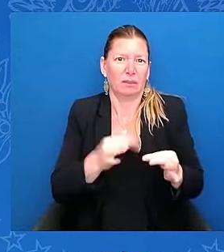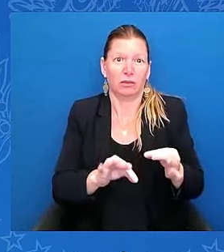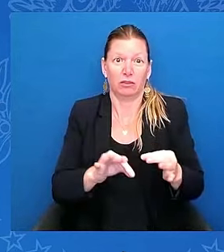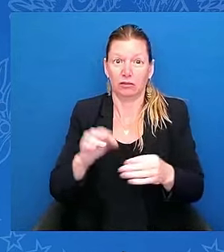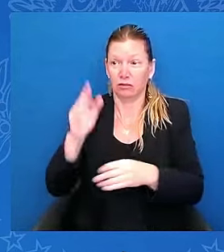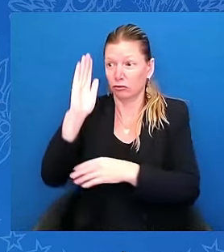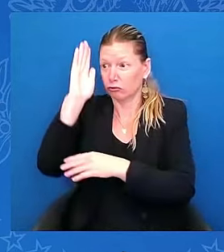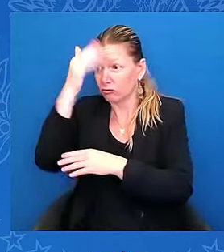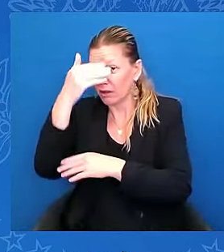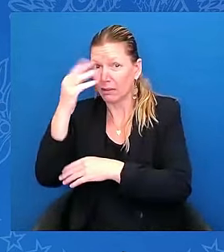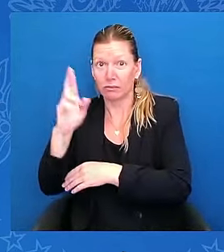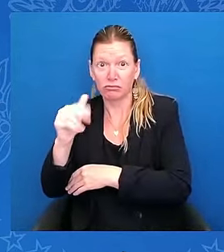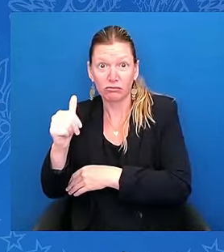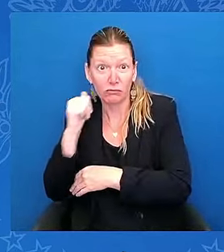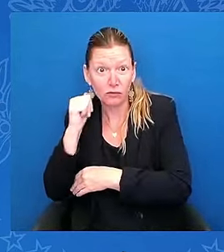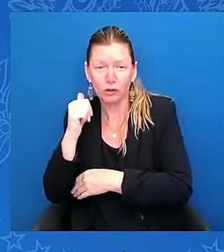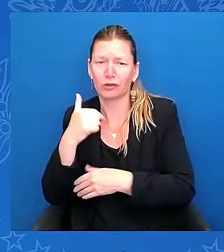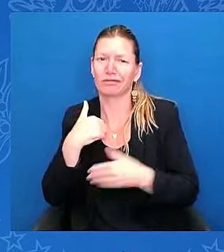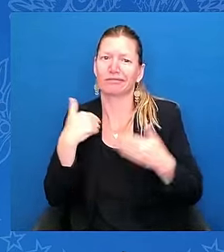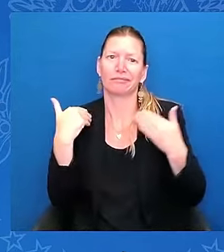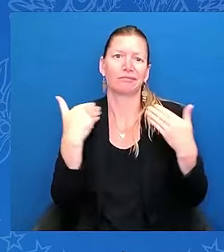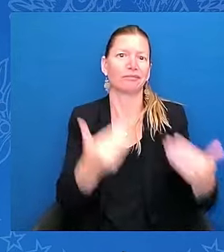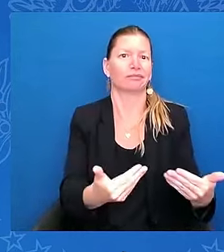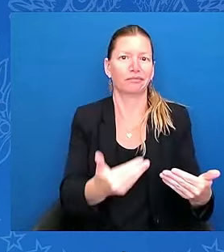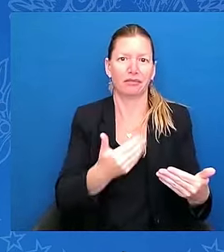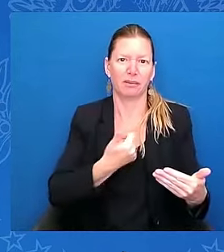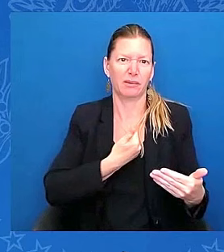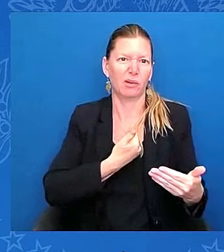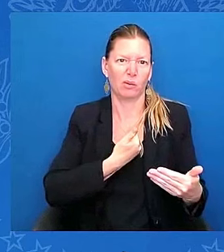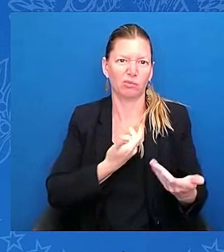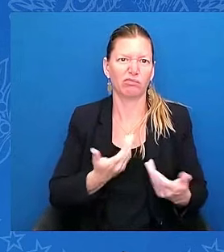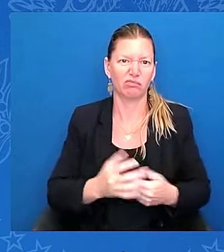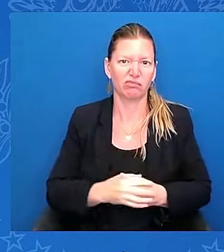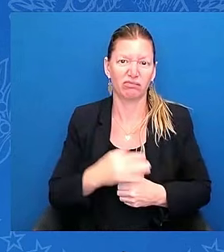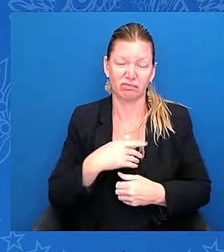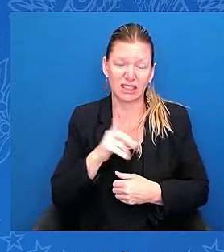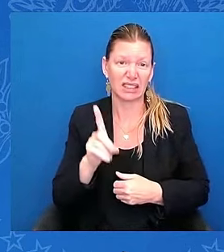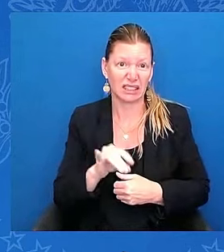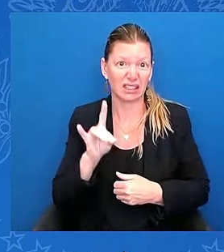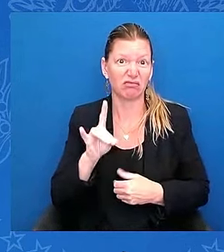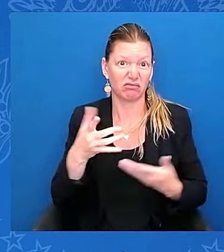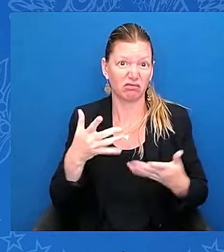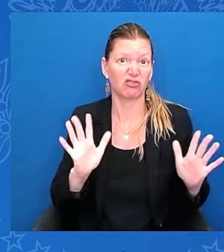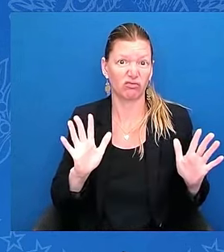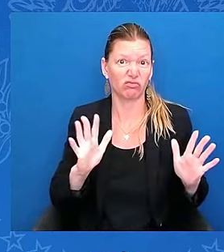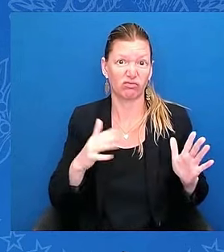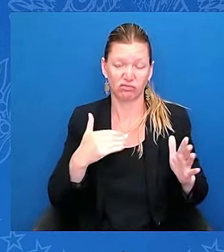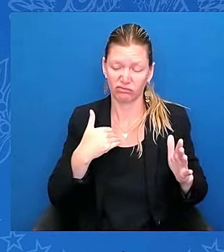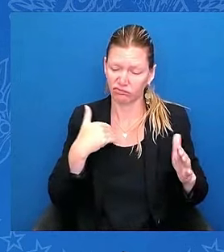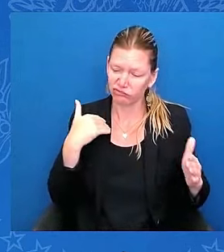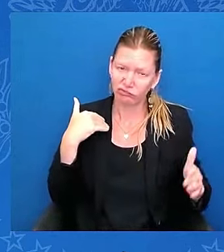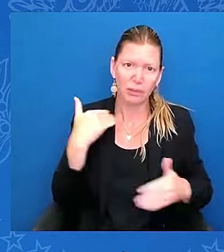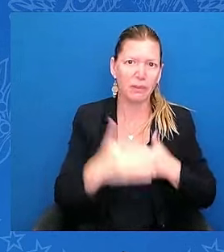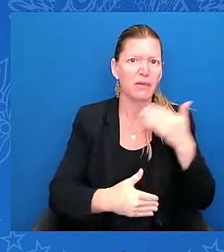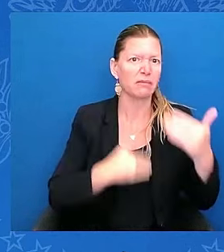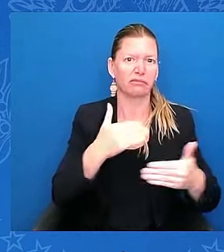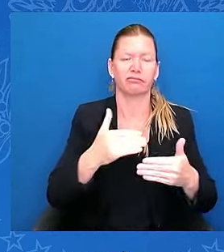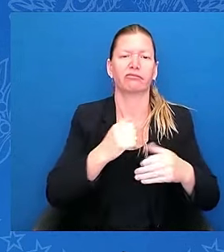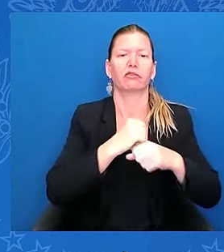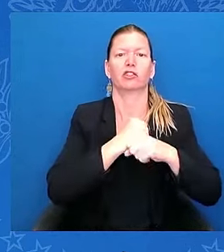At the time, I took these steps to secure the border. I also said that I would move to fix problems that made our immigration system unfair,